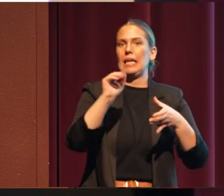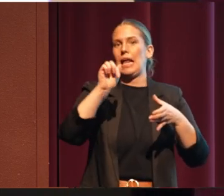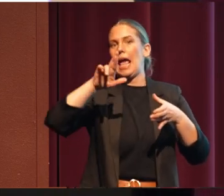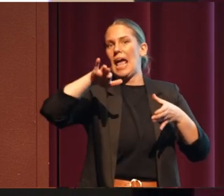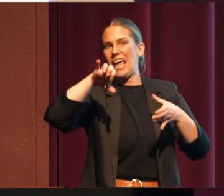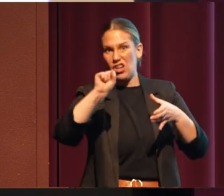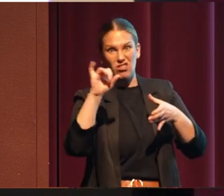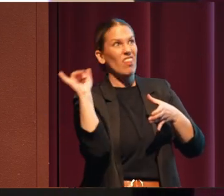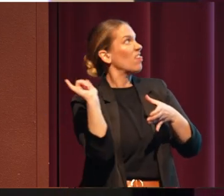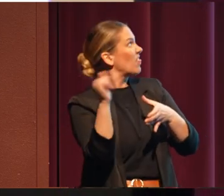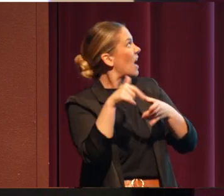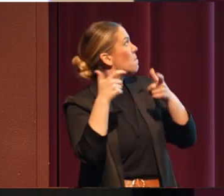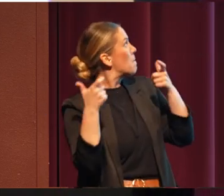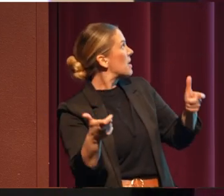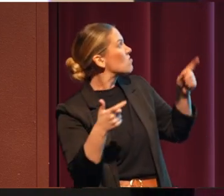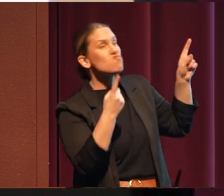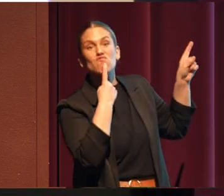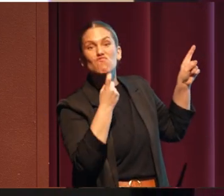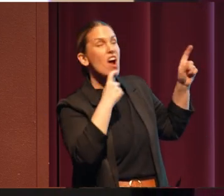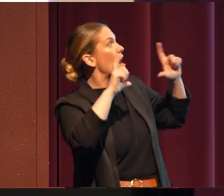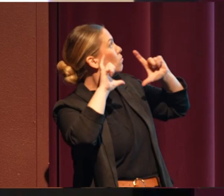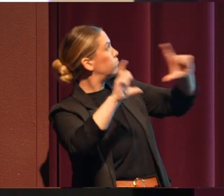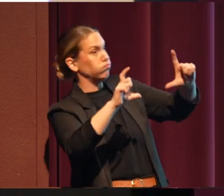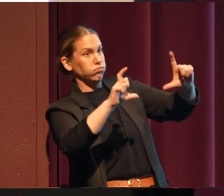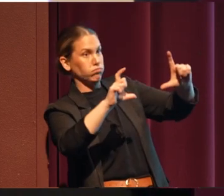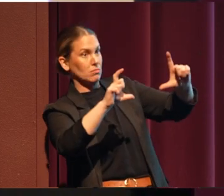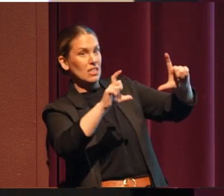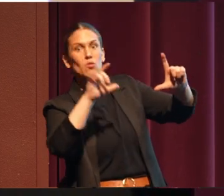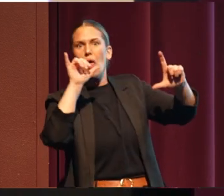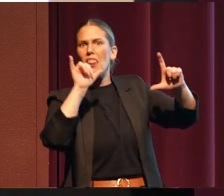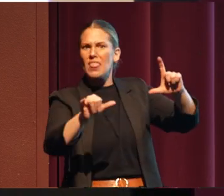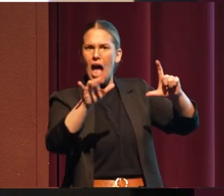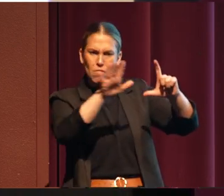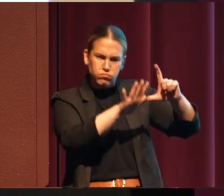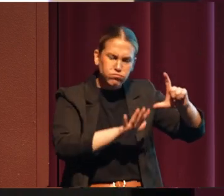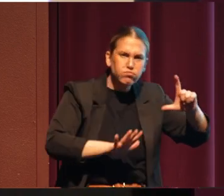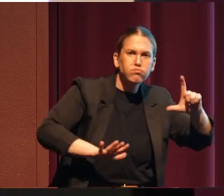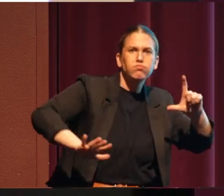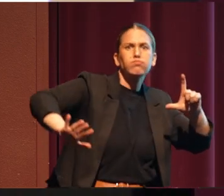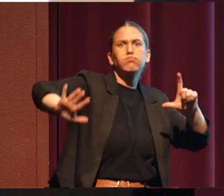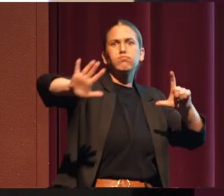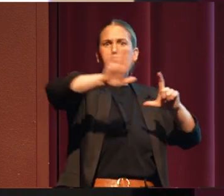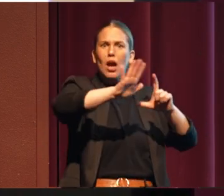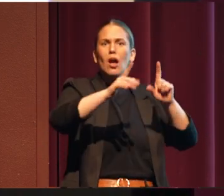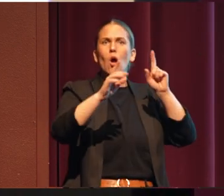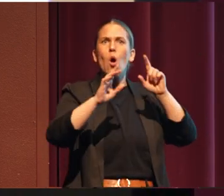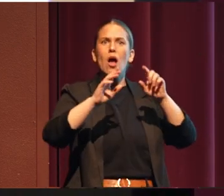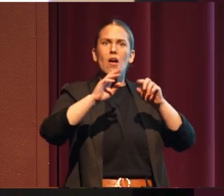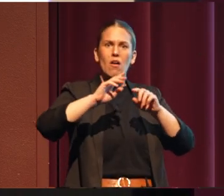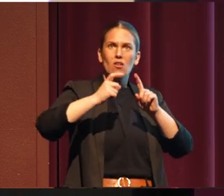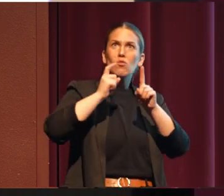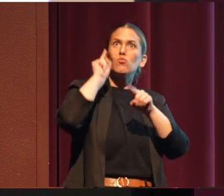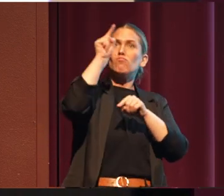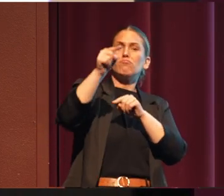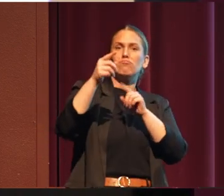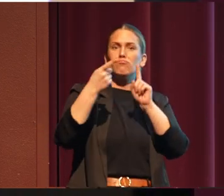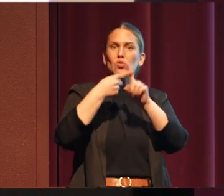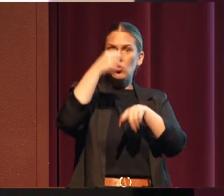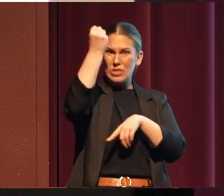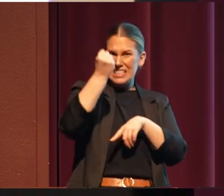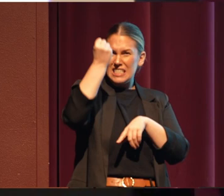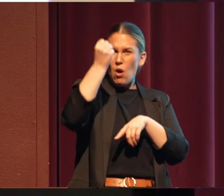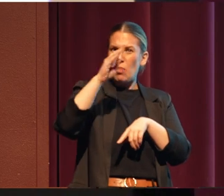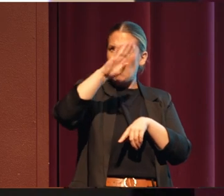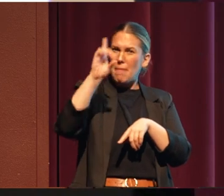So our territory, our roaming area, went all the way to south of Bend. Kind of Deschutes River Woods